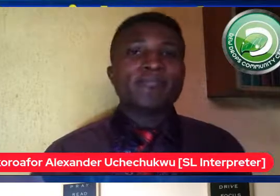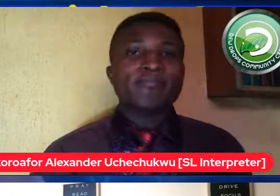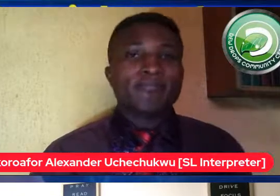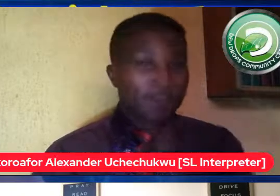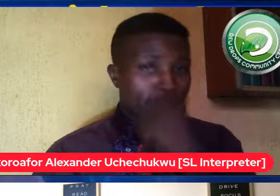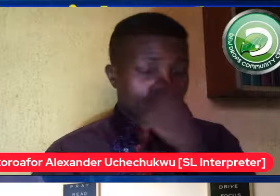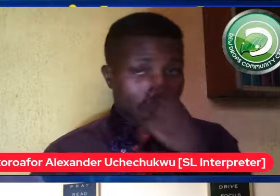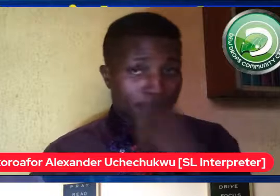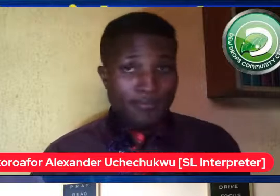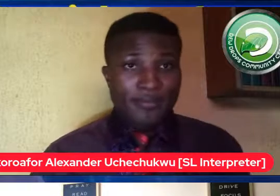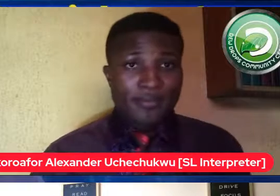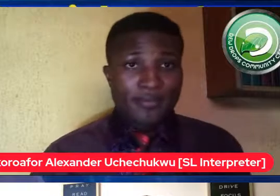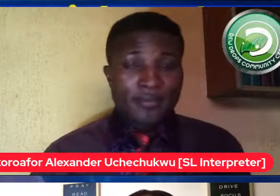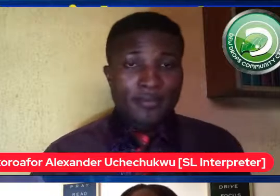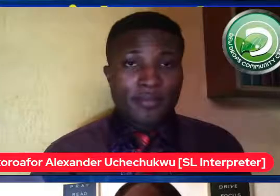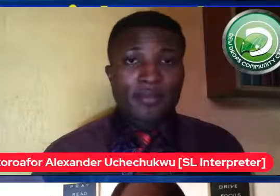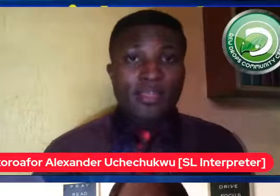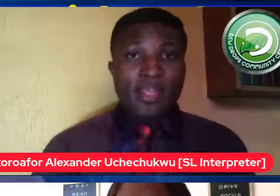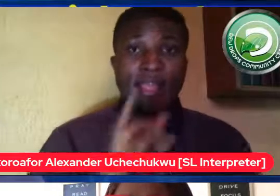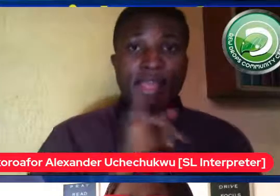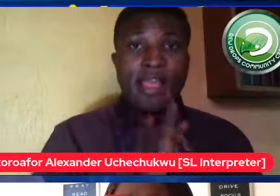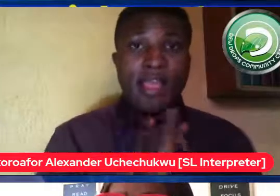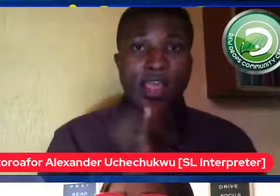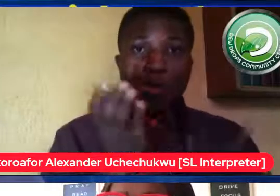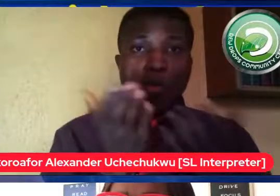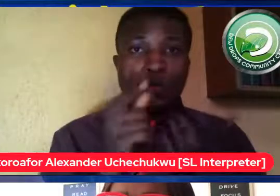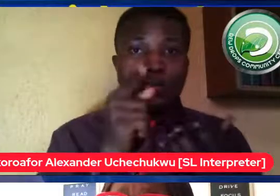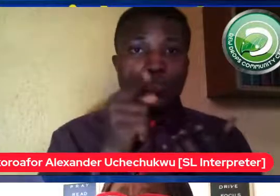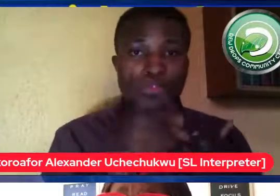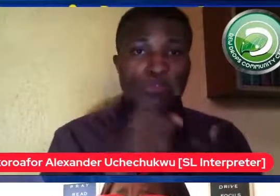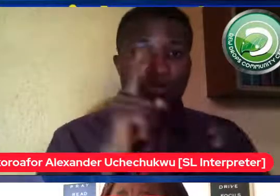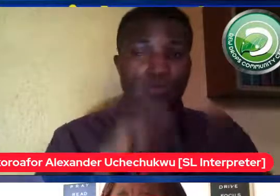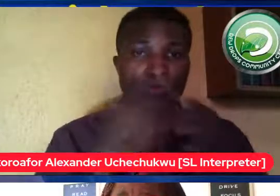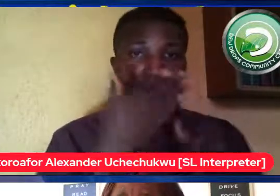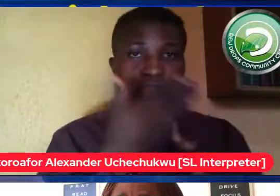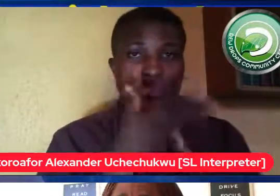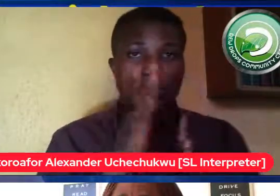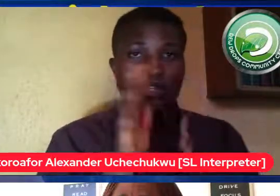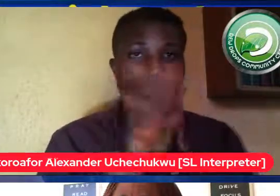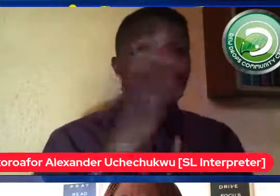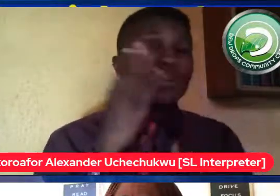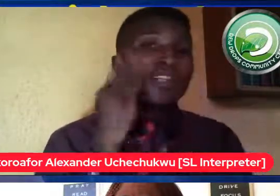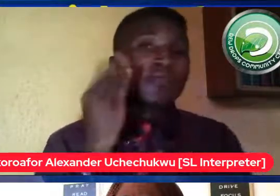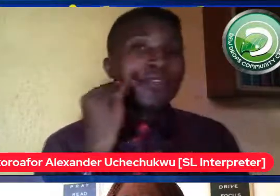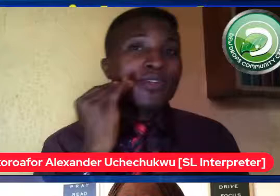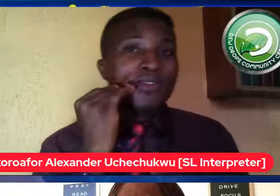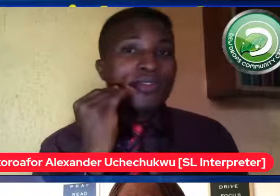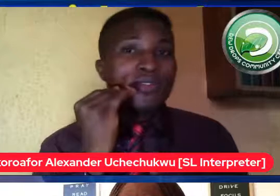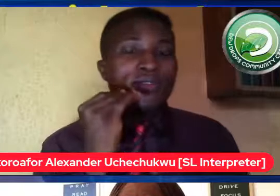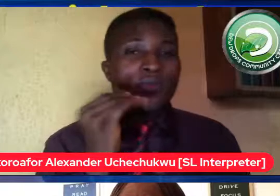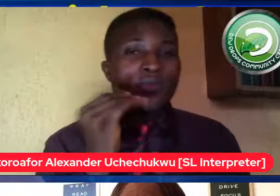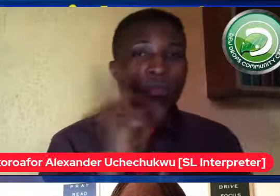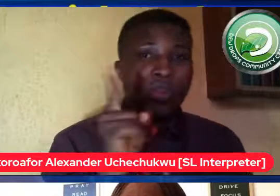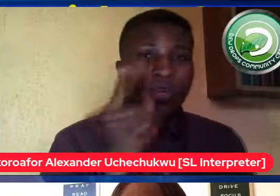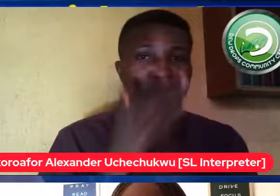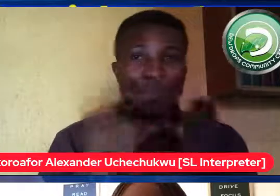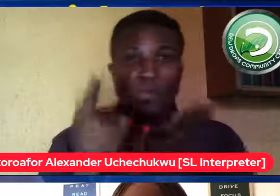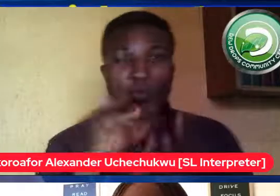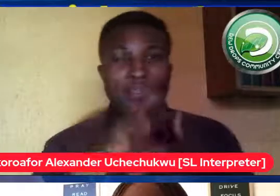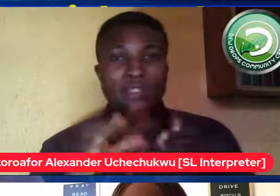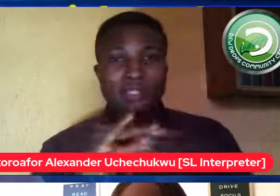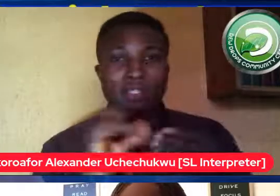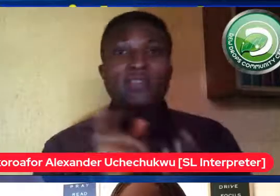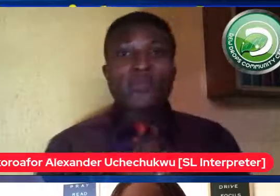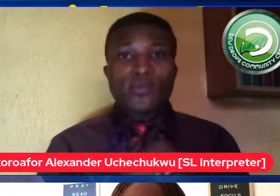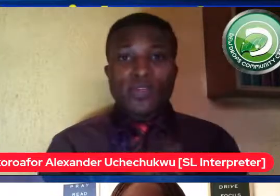cerebral palsy so anybody that approaches that one say yes i want you to address that specifically